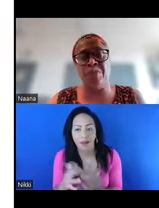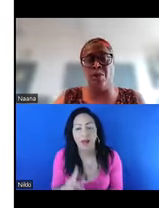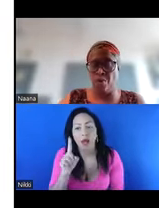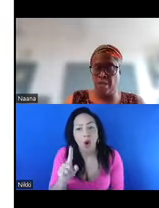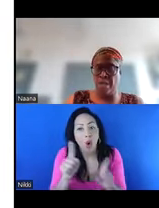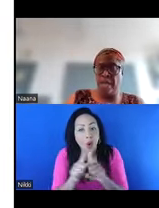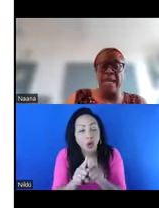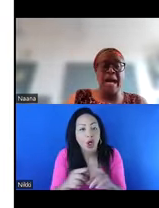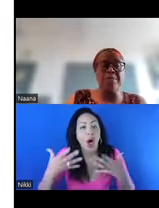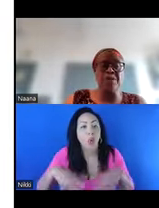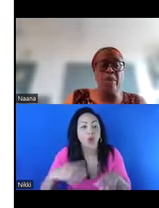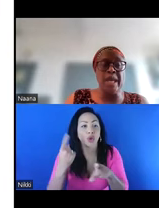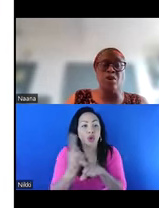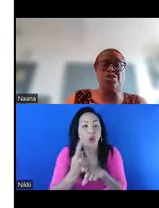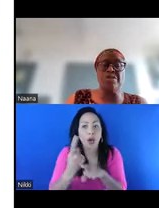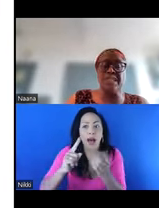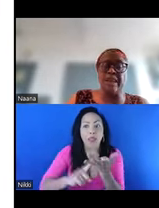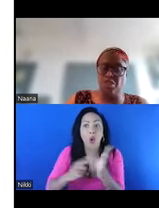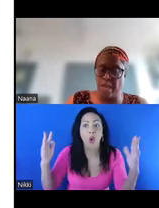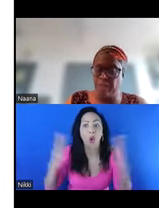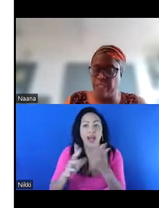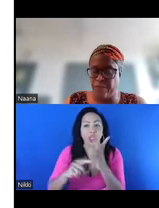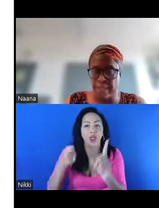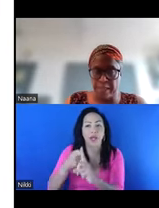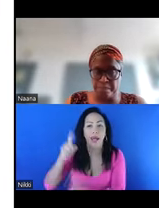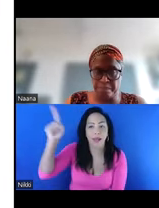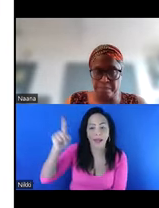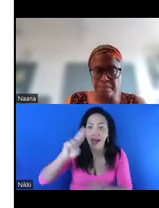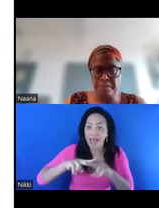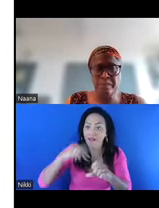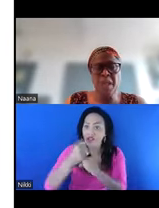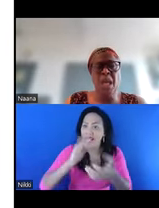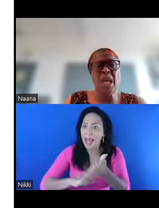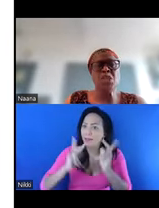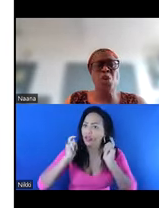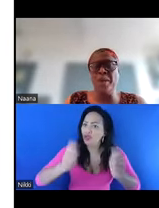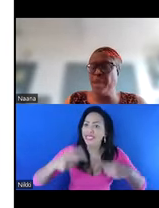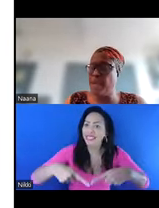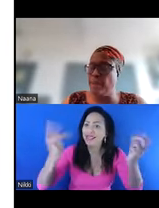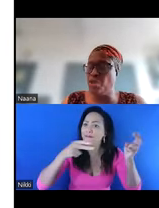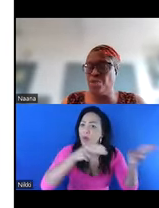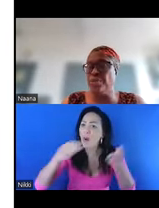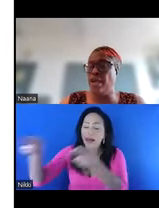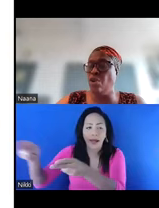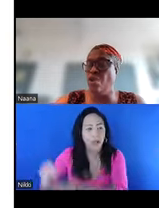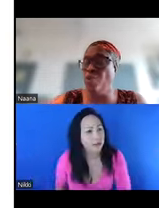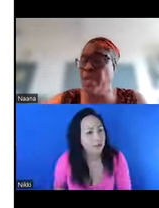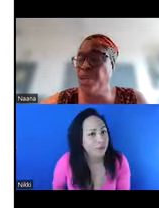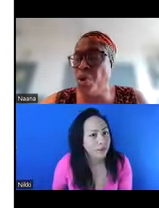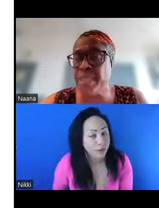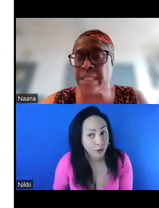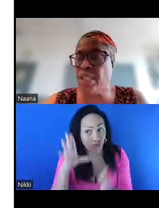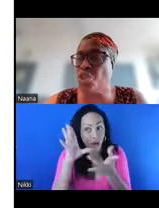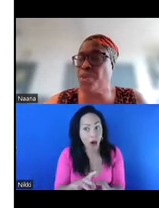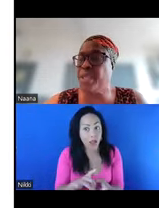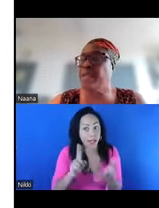issues of the law and how the UK law treats FGM differently. So when we come to the law, we